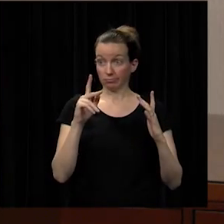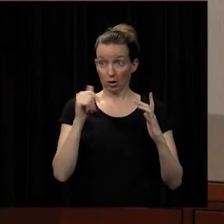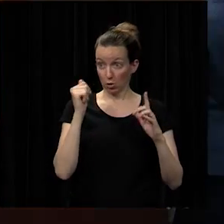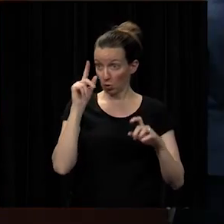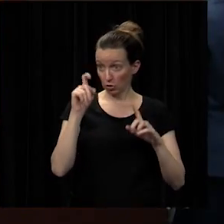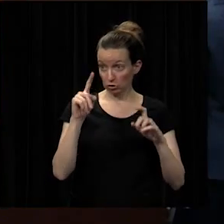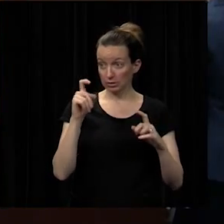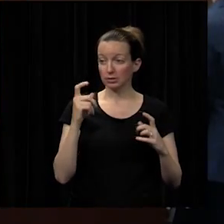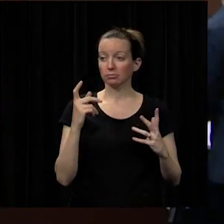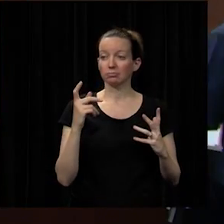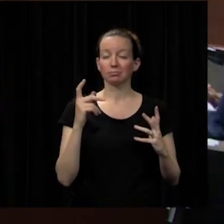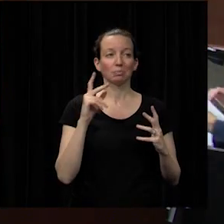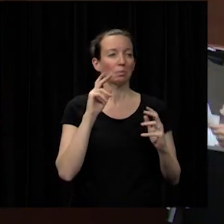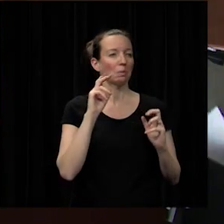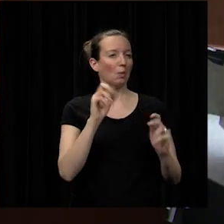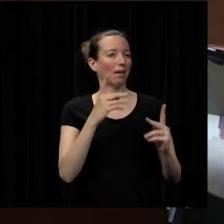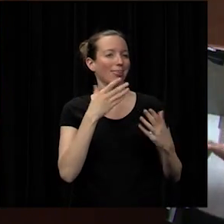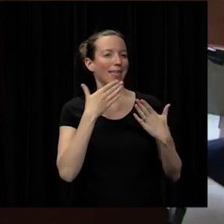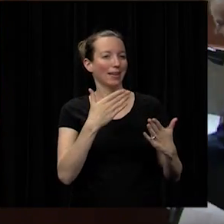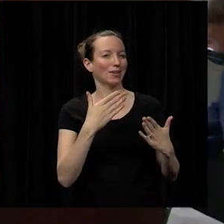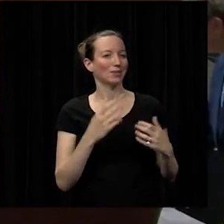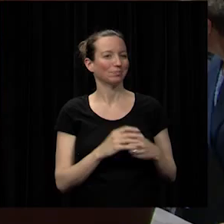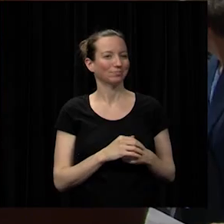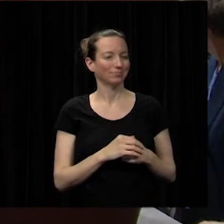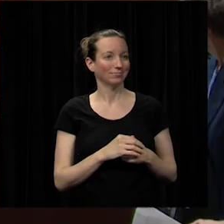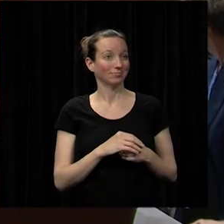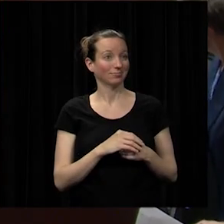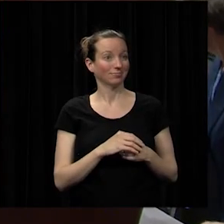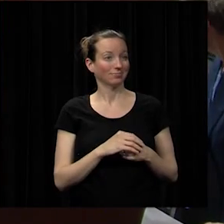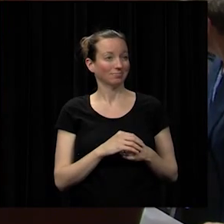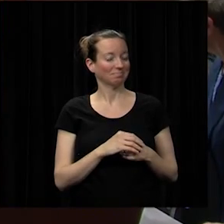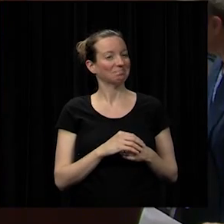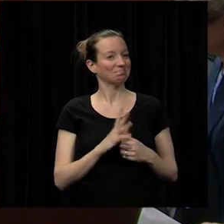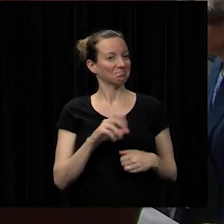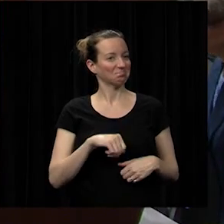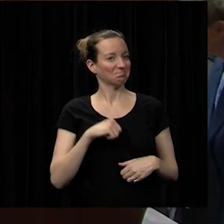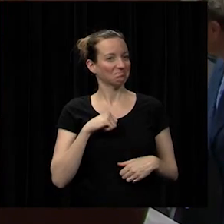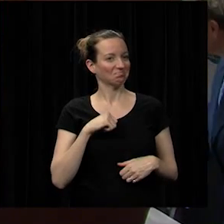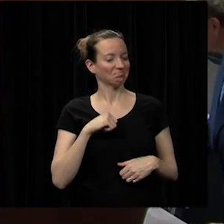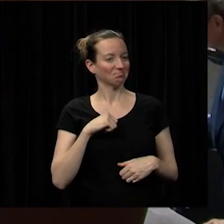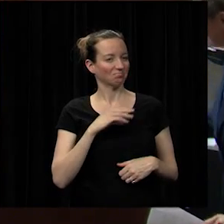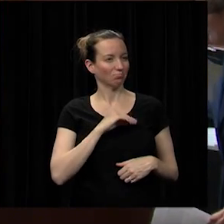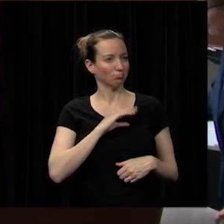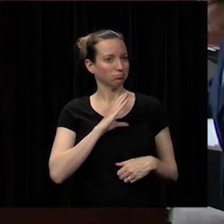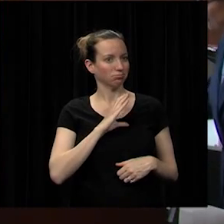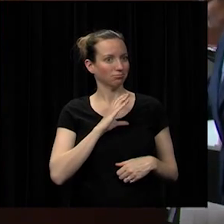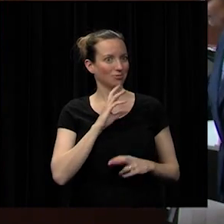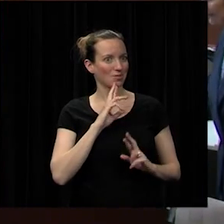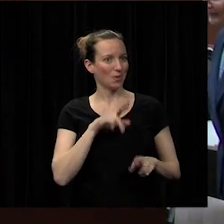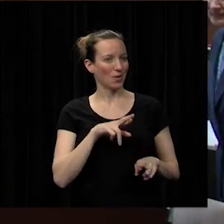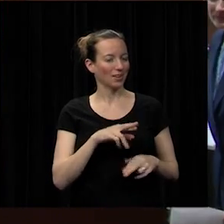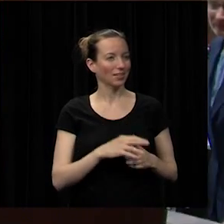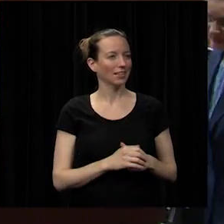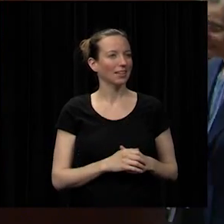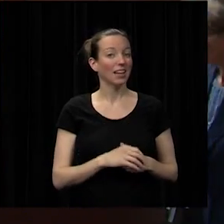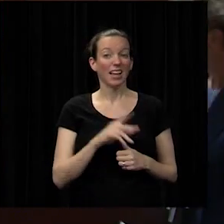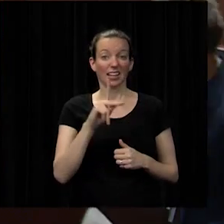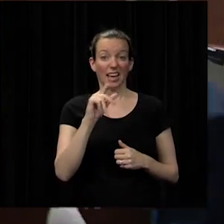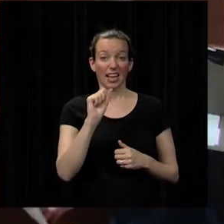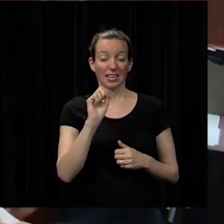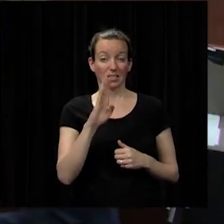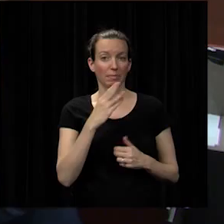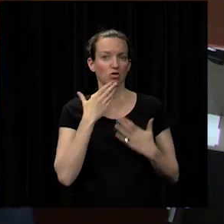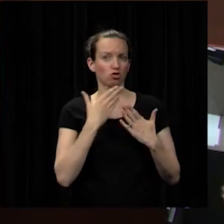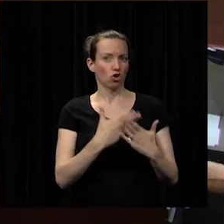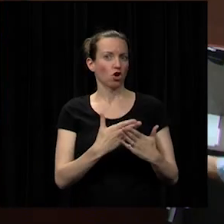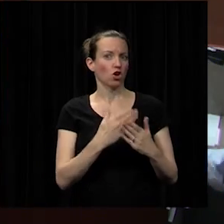thank you so much that was an encouraging report and mike thanks for bringing up the kasb um good information today they